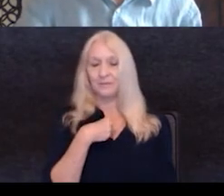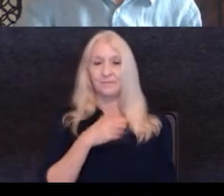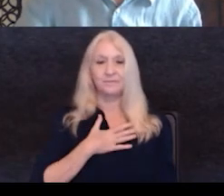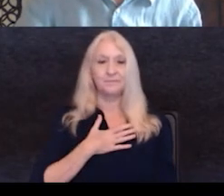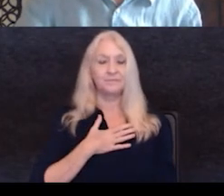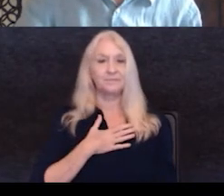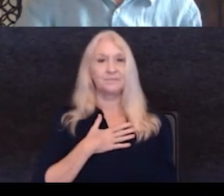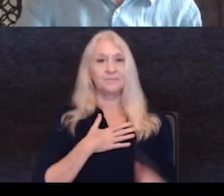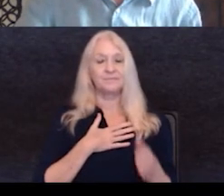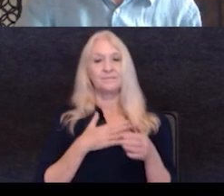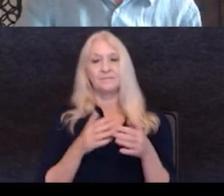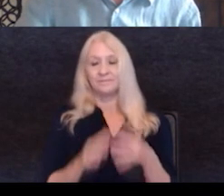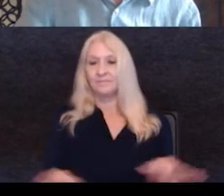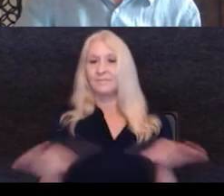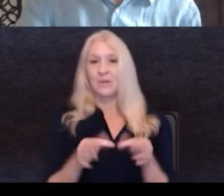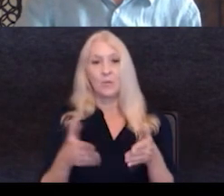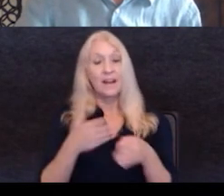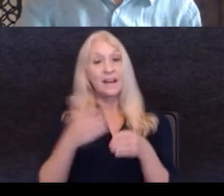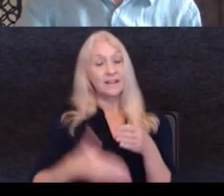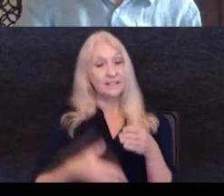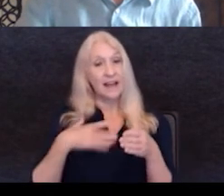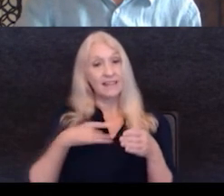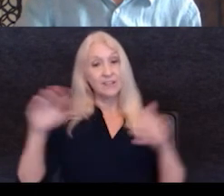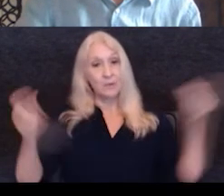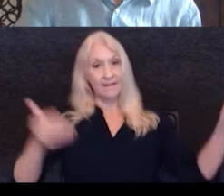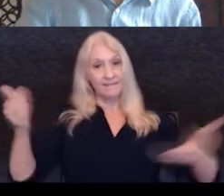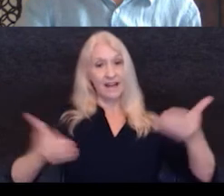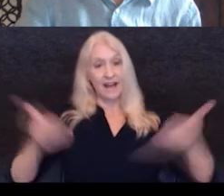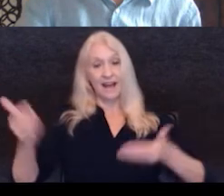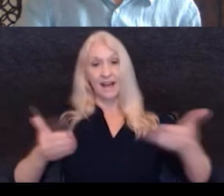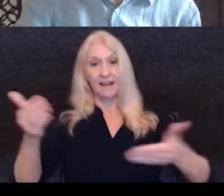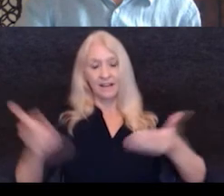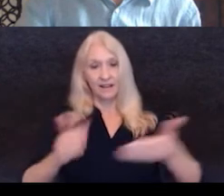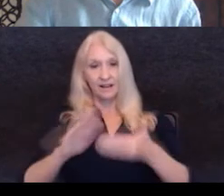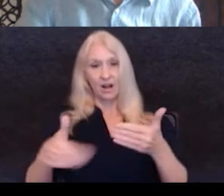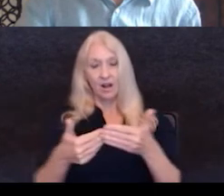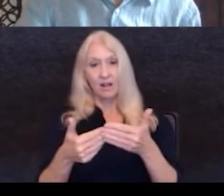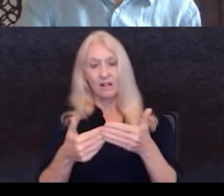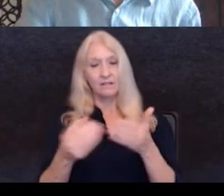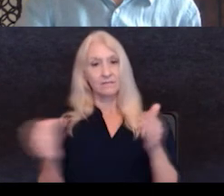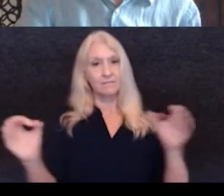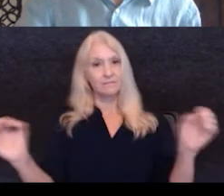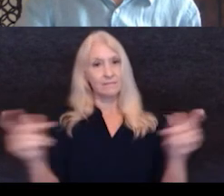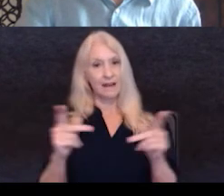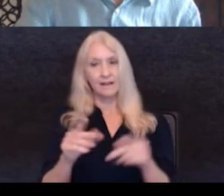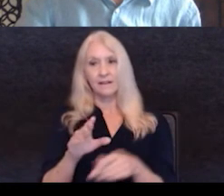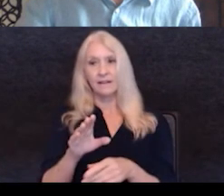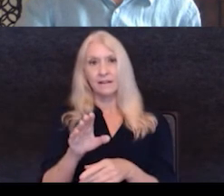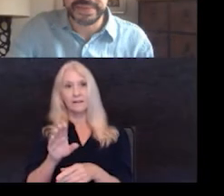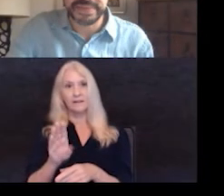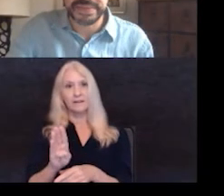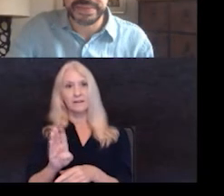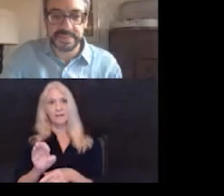way to end. And I'd love to bring everyone back on for a second, if we could, can we, or, and Bernardo, can you come back on?